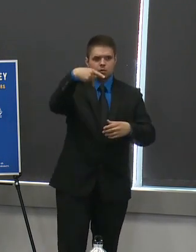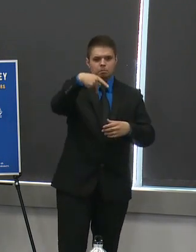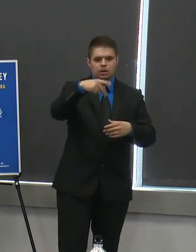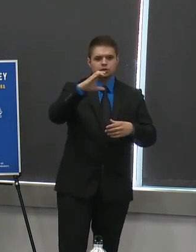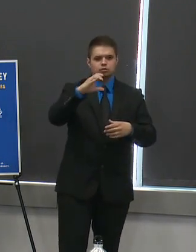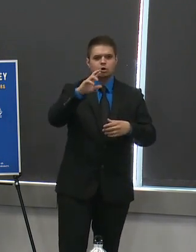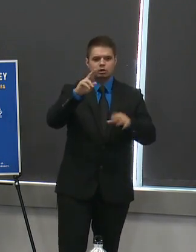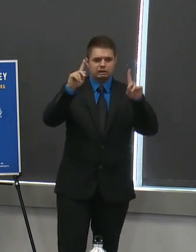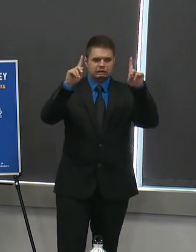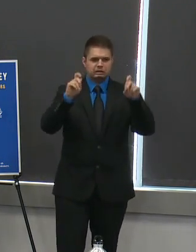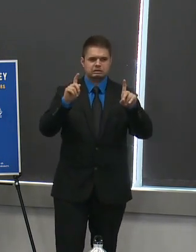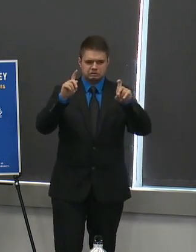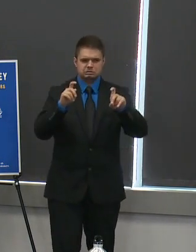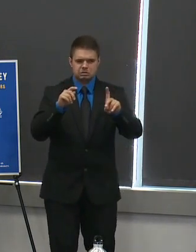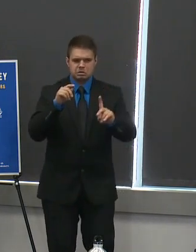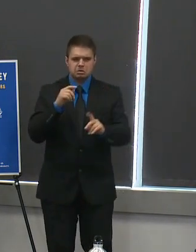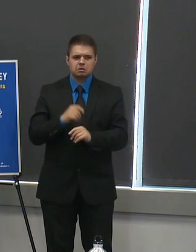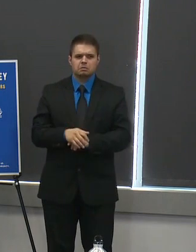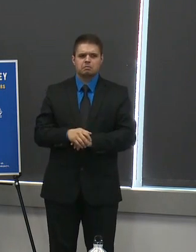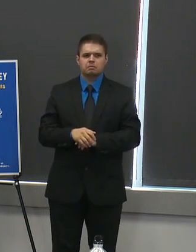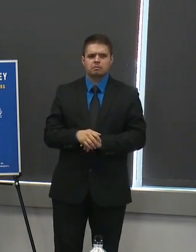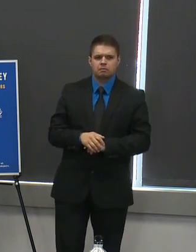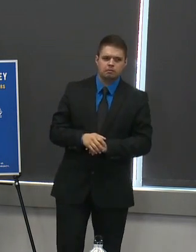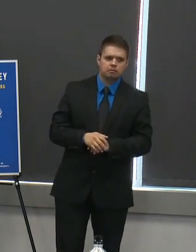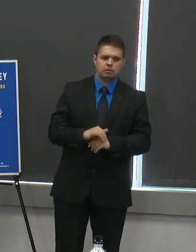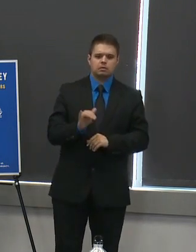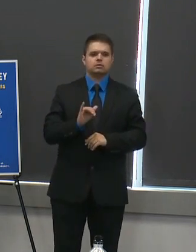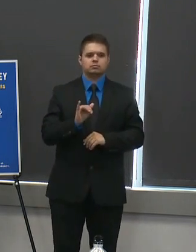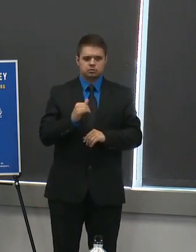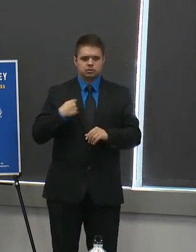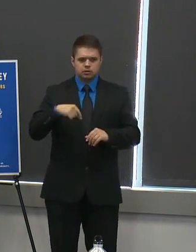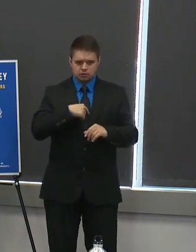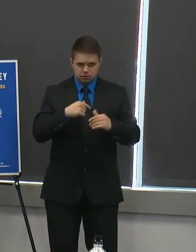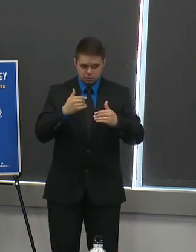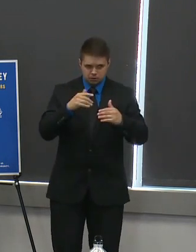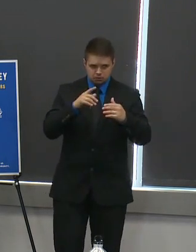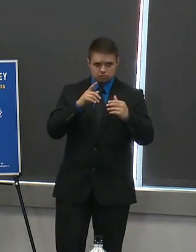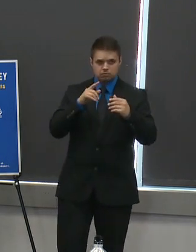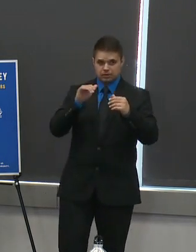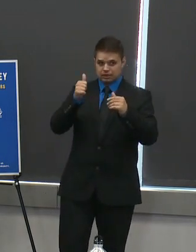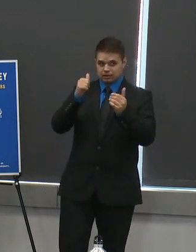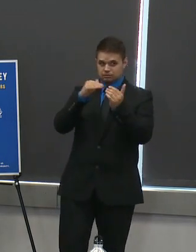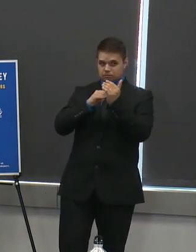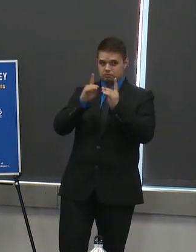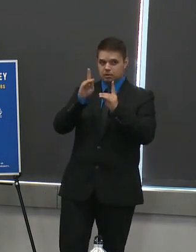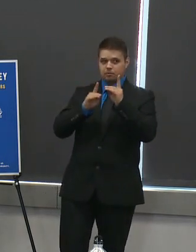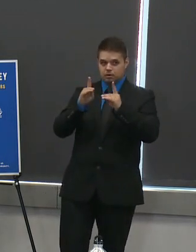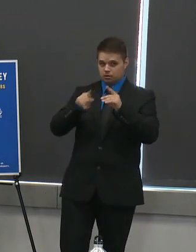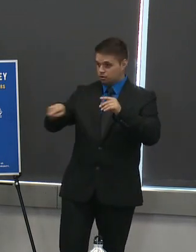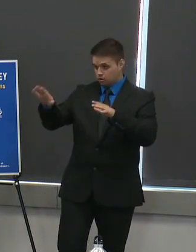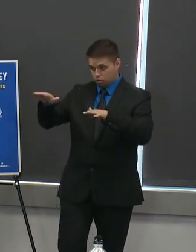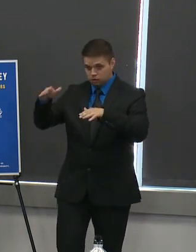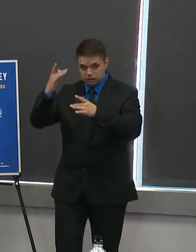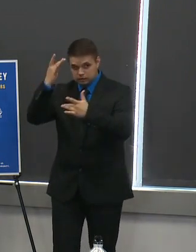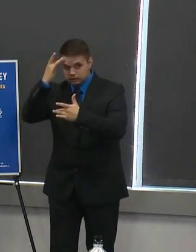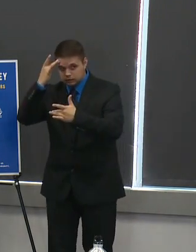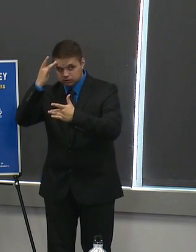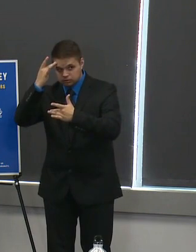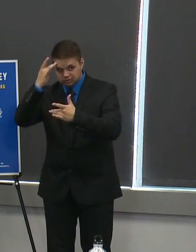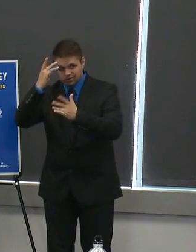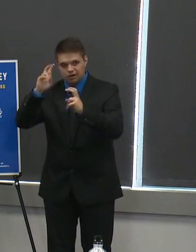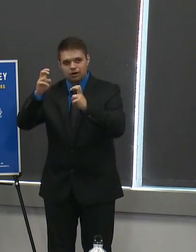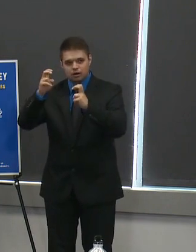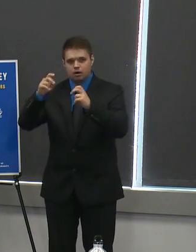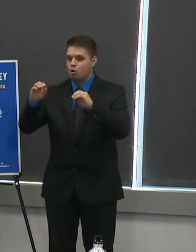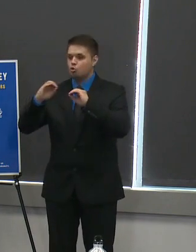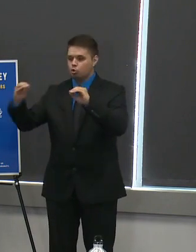additional or follow an additional 10 000 people who are asymptomatic and provide testing for those individuals to look for asymptomatic